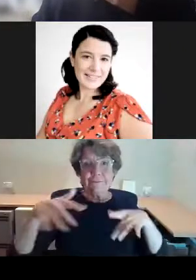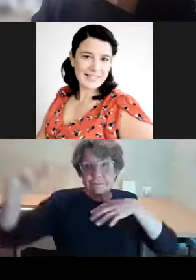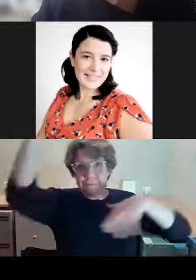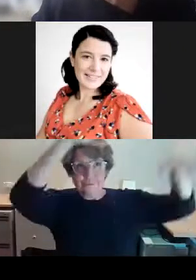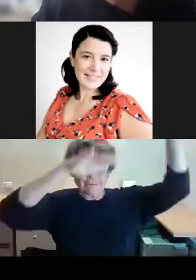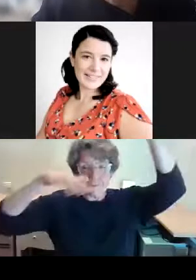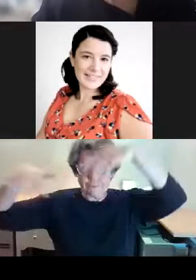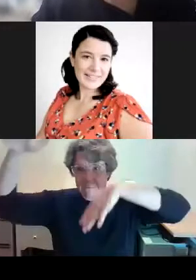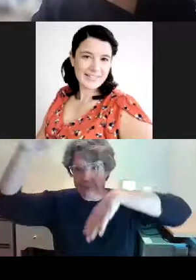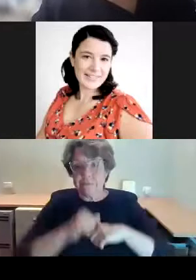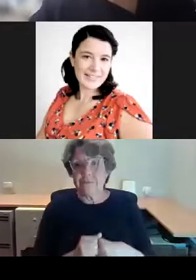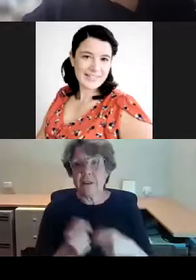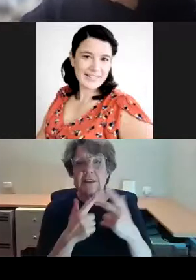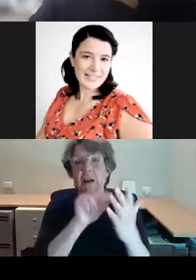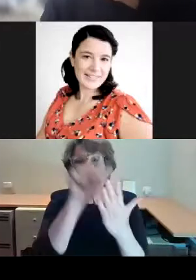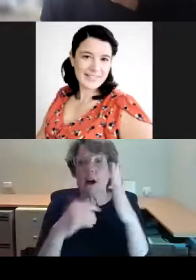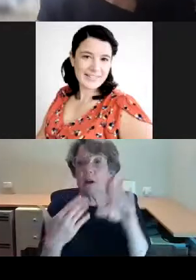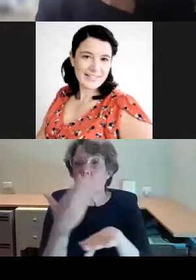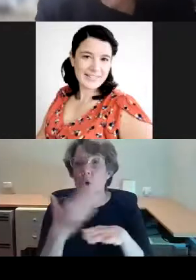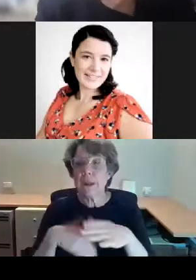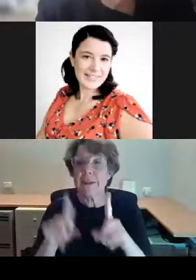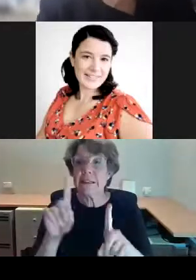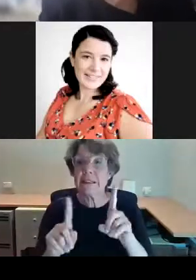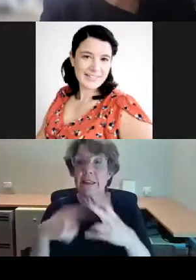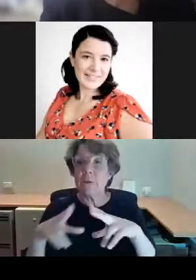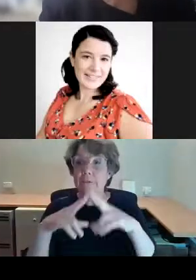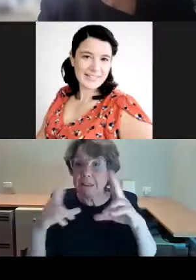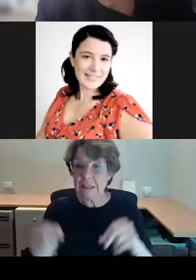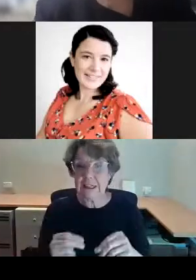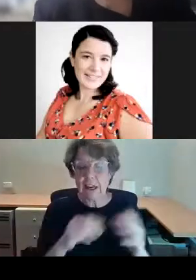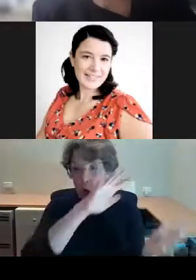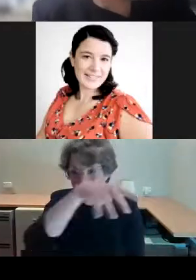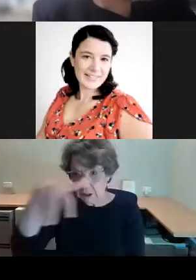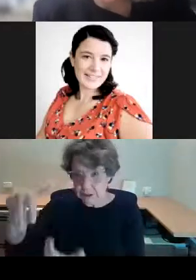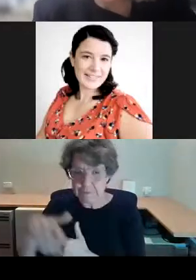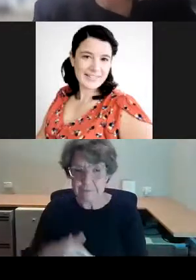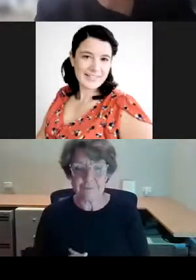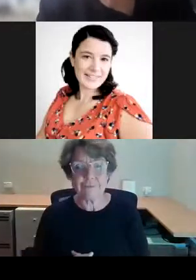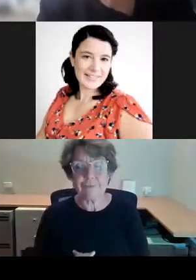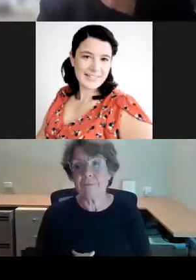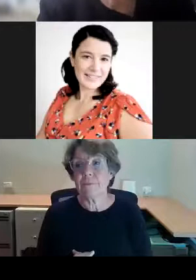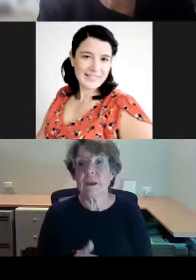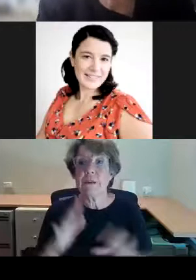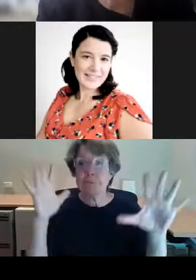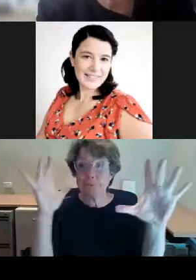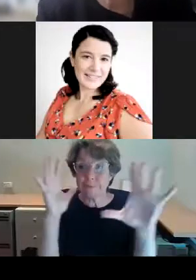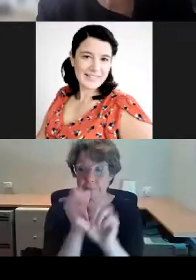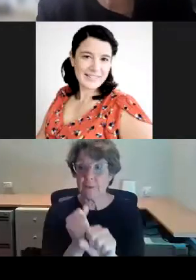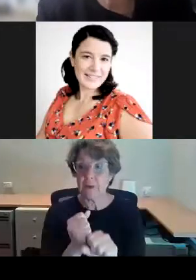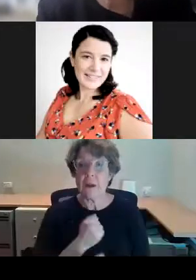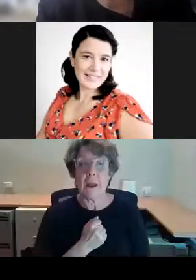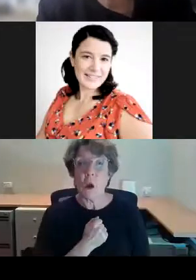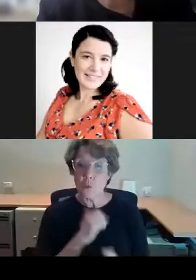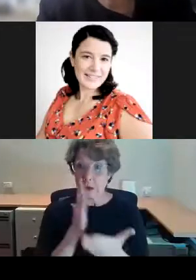artwork in the city's civic collection. So just finally, my observation in doing this talk